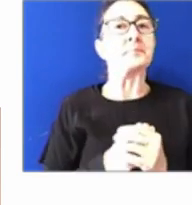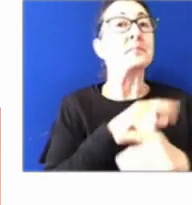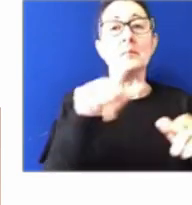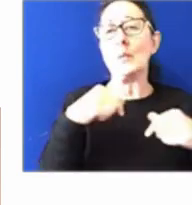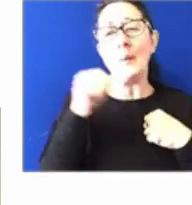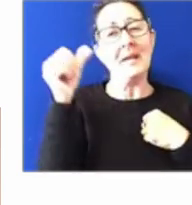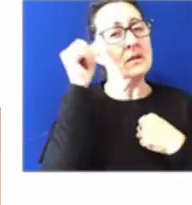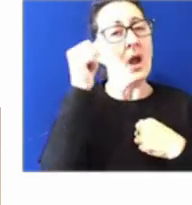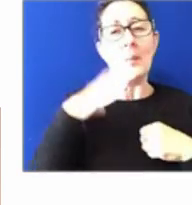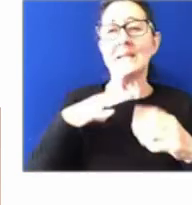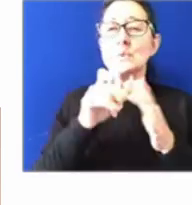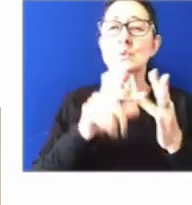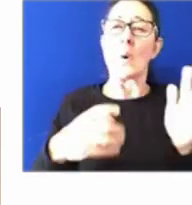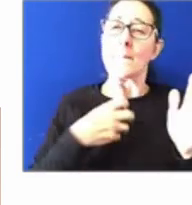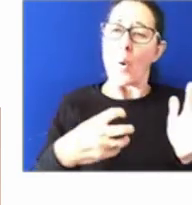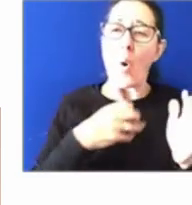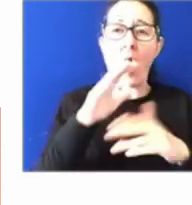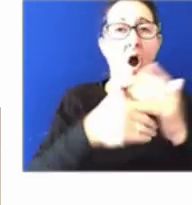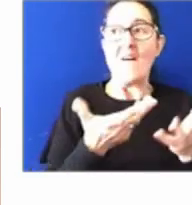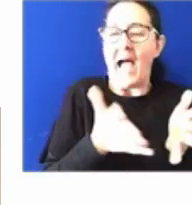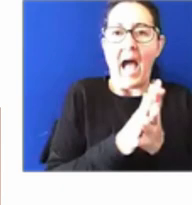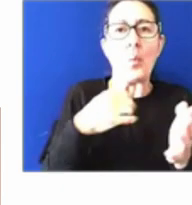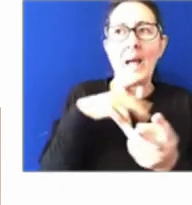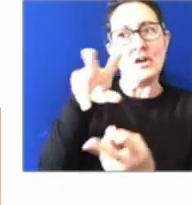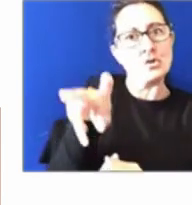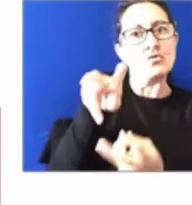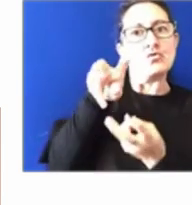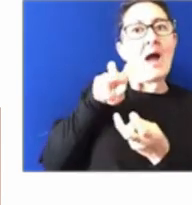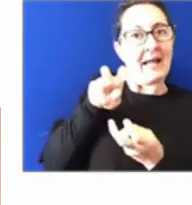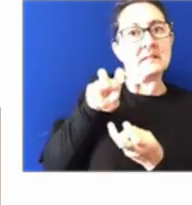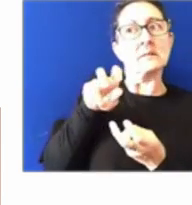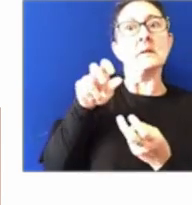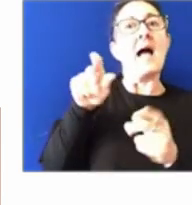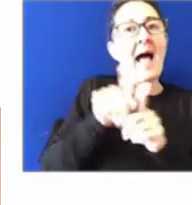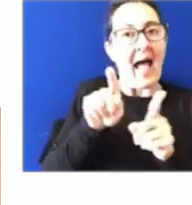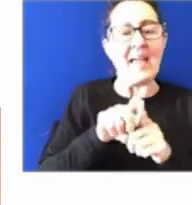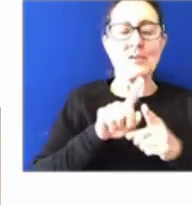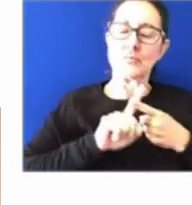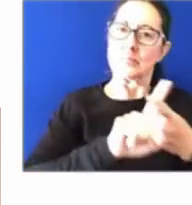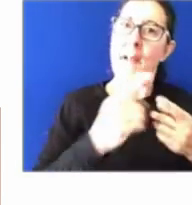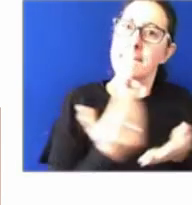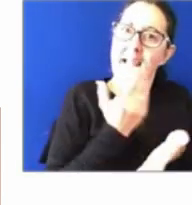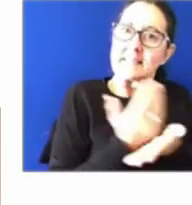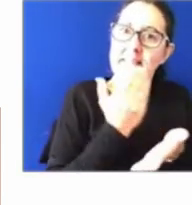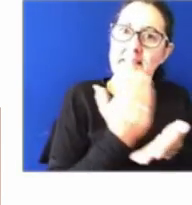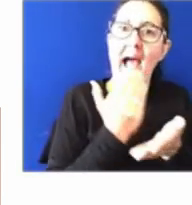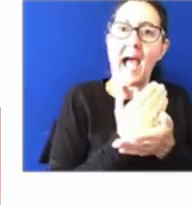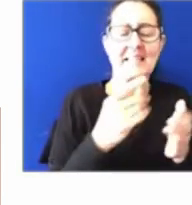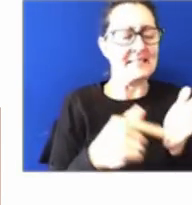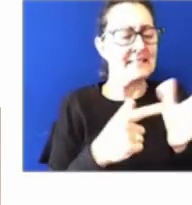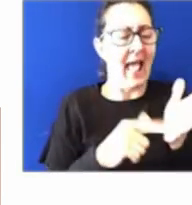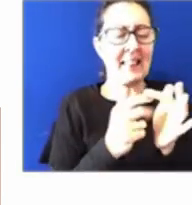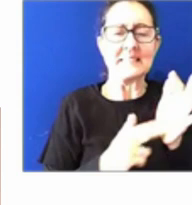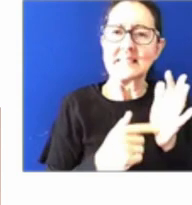broaden the way that we attract and retain a talented and diverse workforce. We need to invest in people